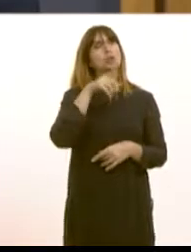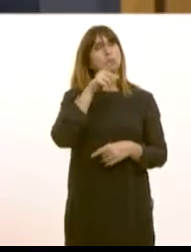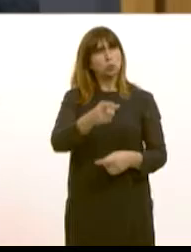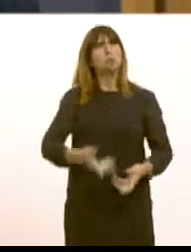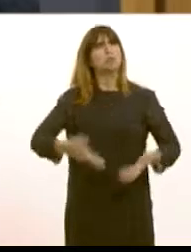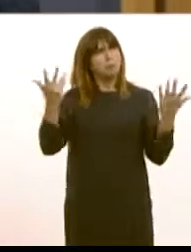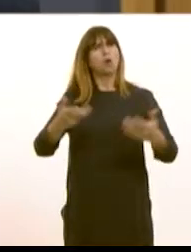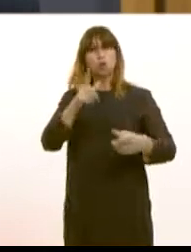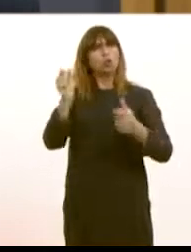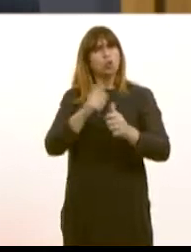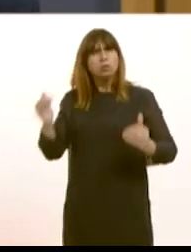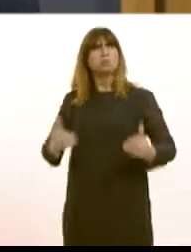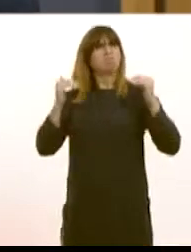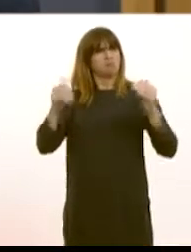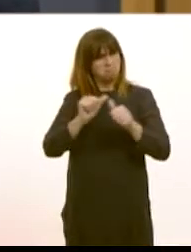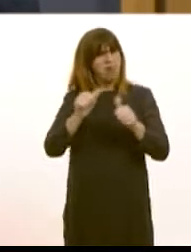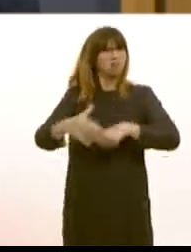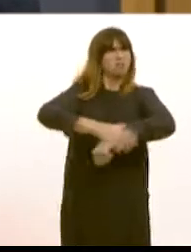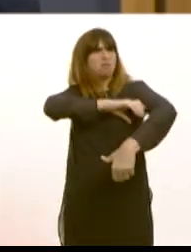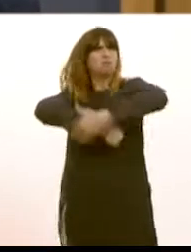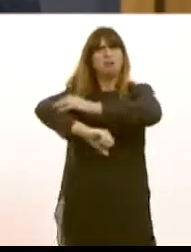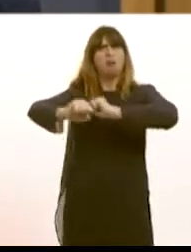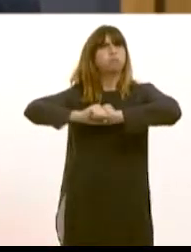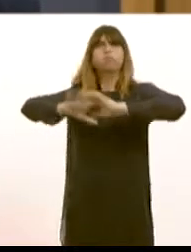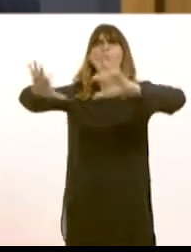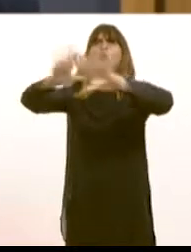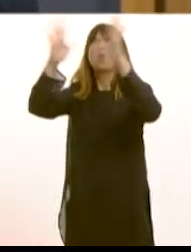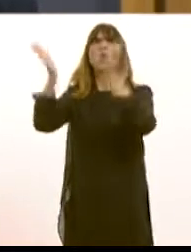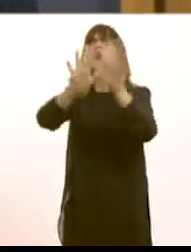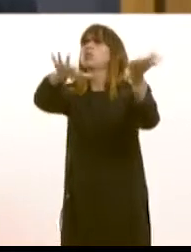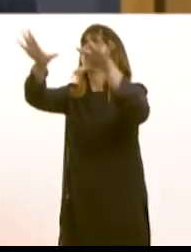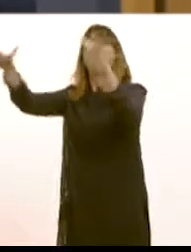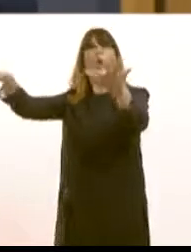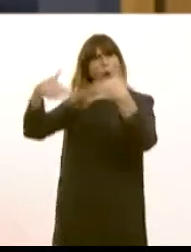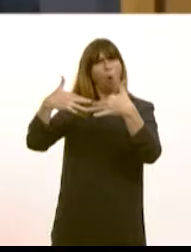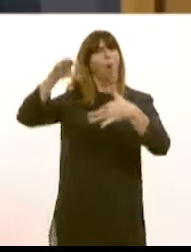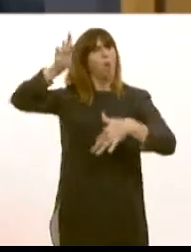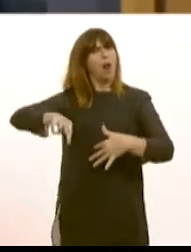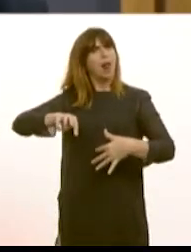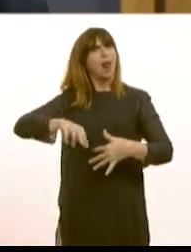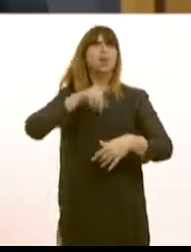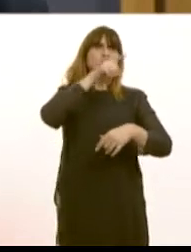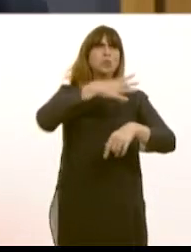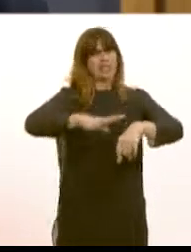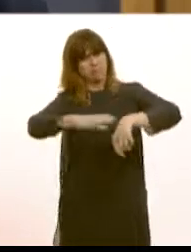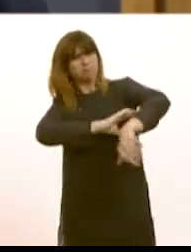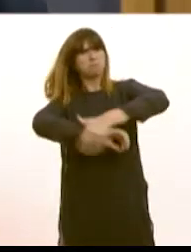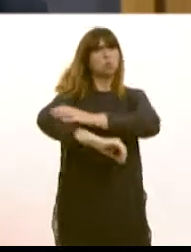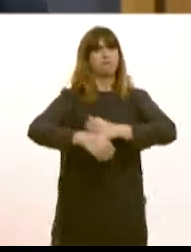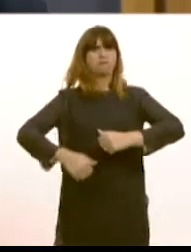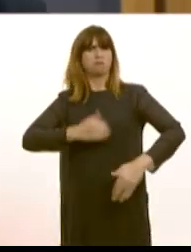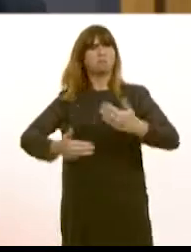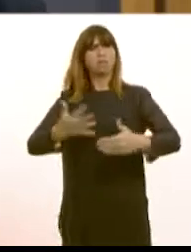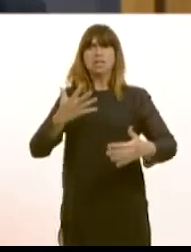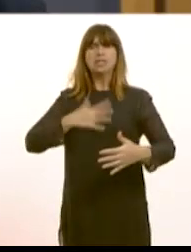and promote Wales to the world through the exploits of our athletes. And what we need is action from our government to match that in improving